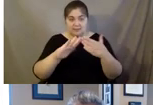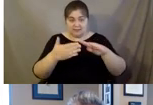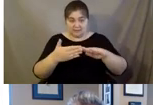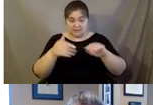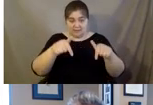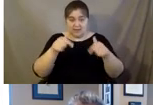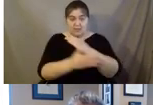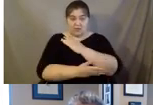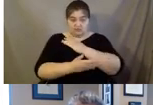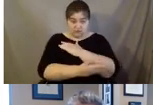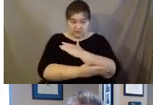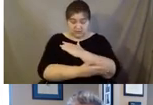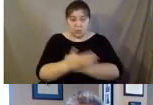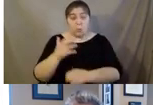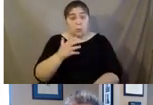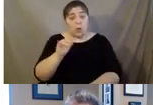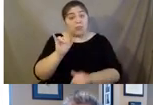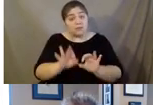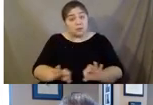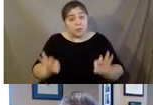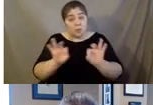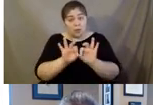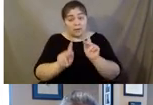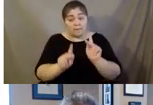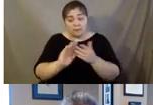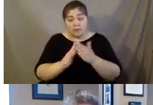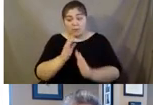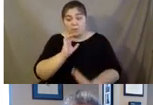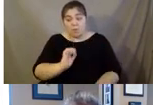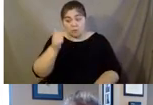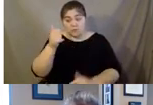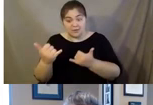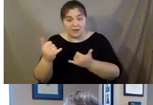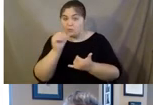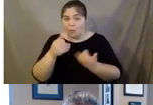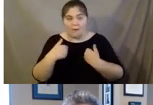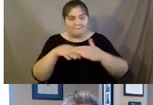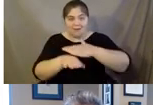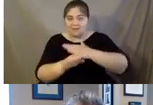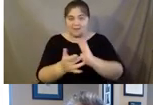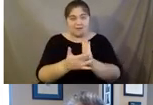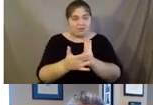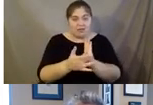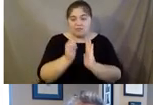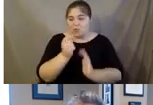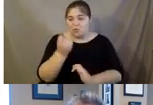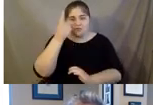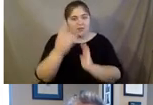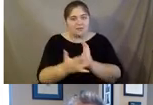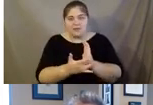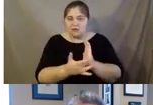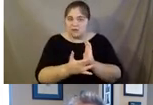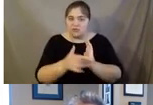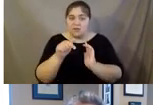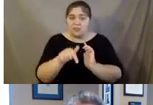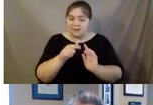as people who are older now don't have access to technology or don't understand technology, this is